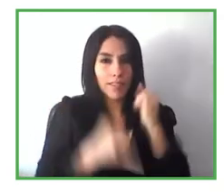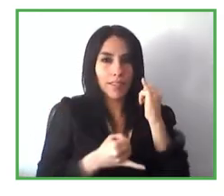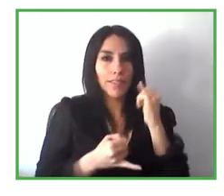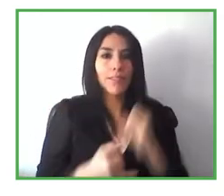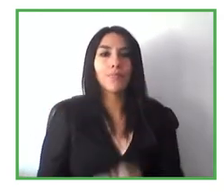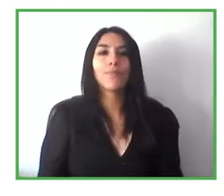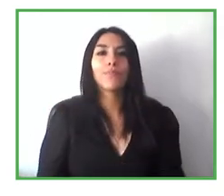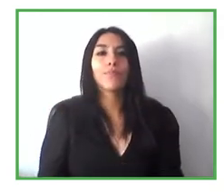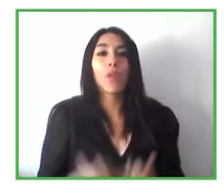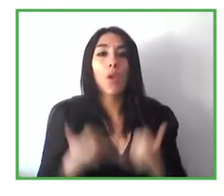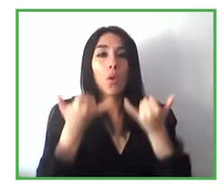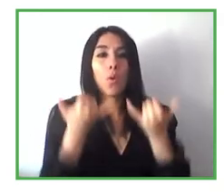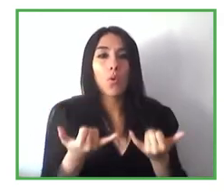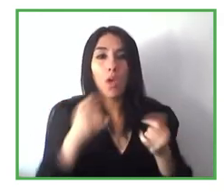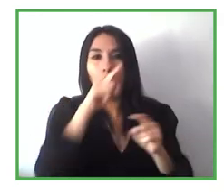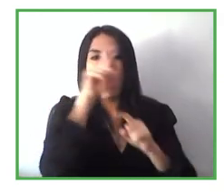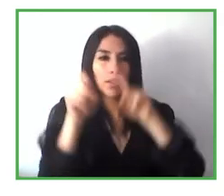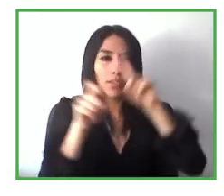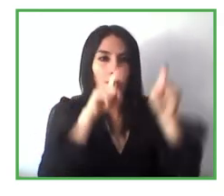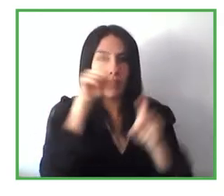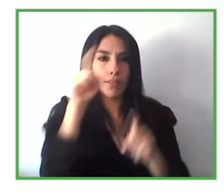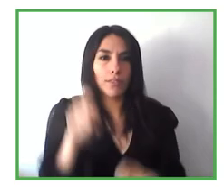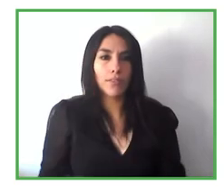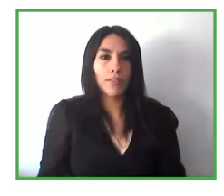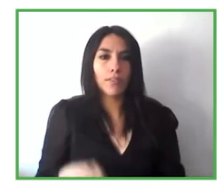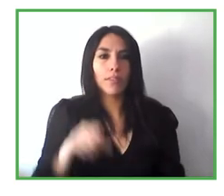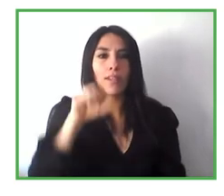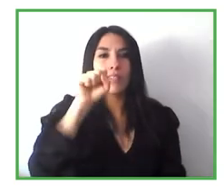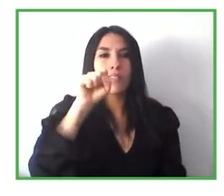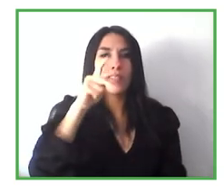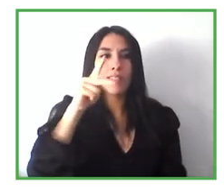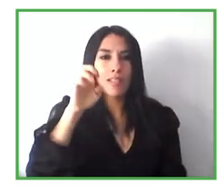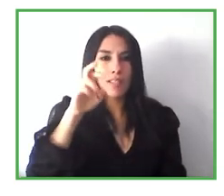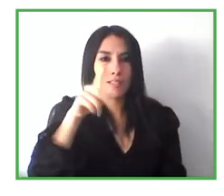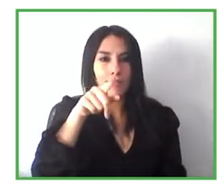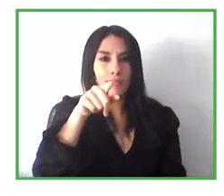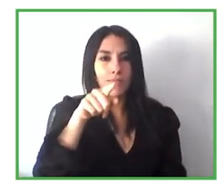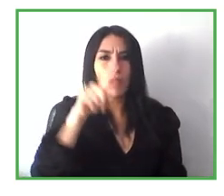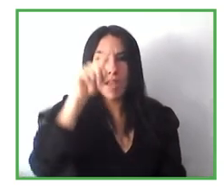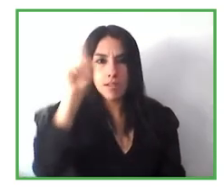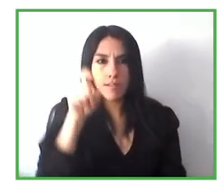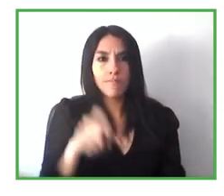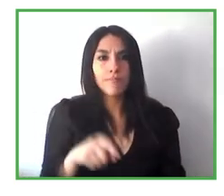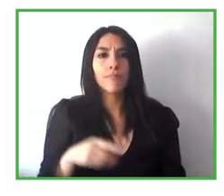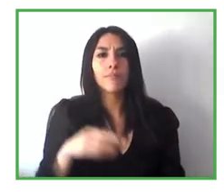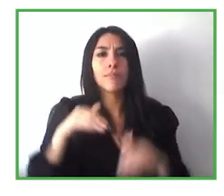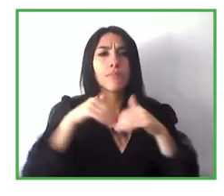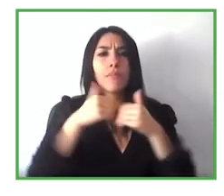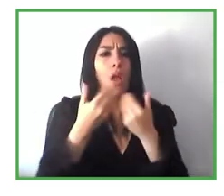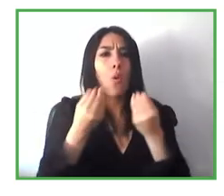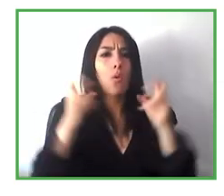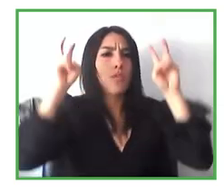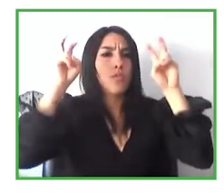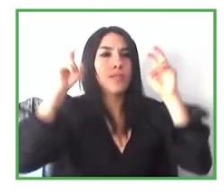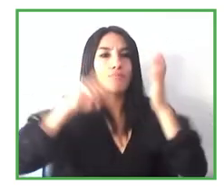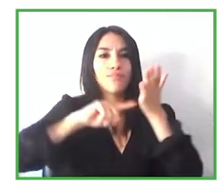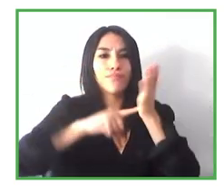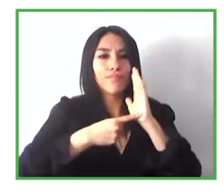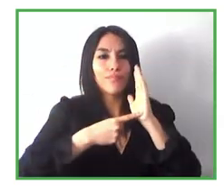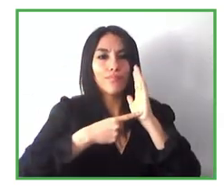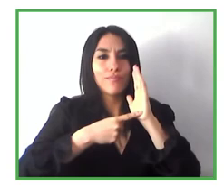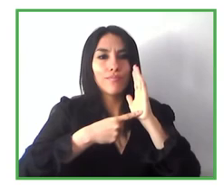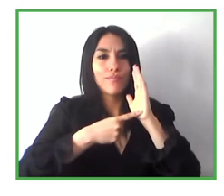And well, now we want to ask Sakit about the technology without AI.